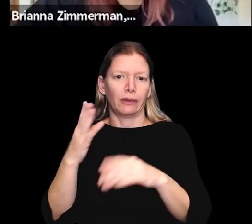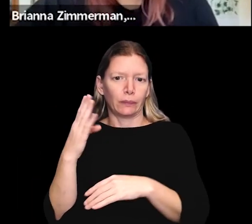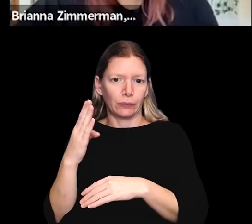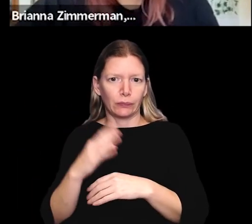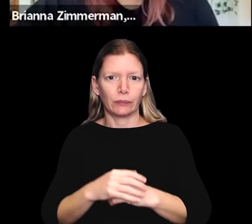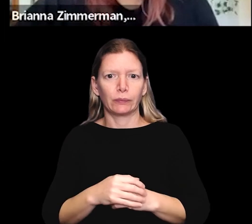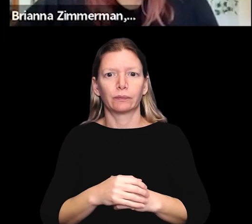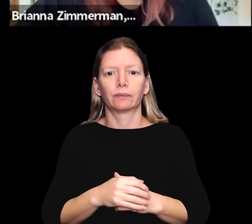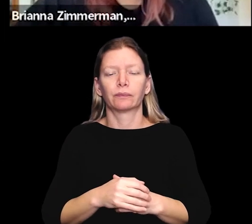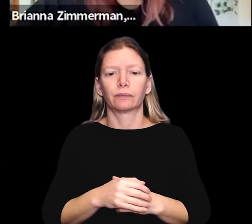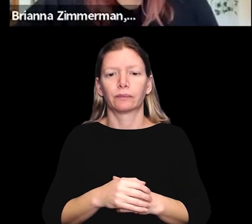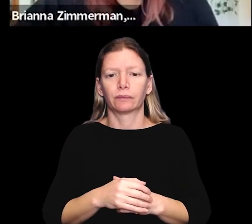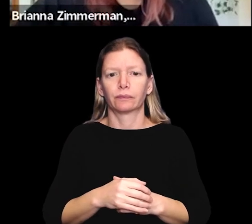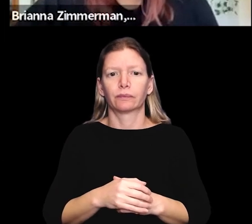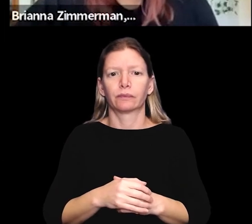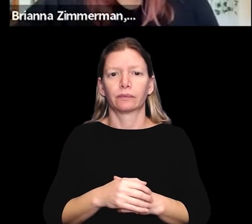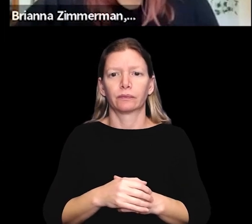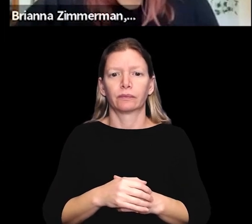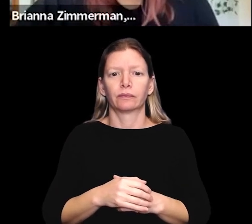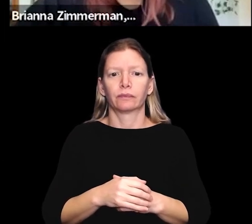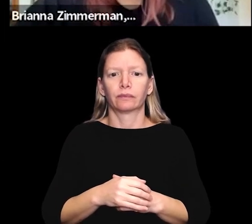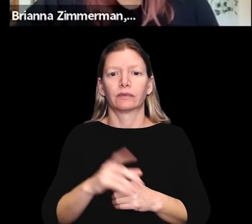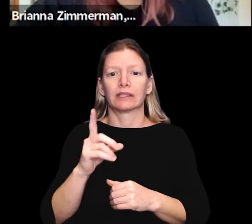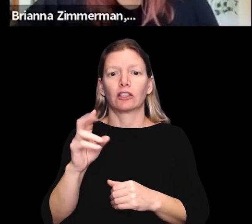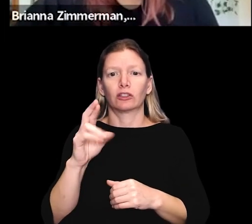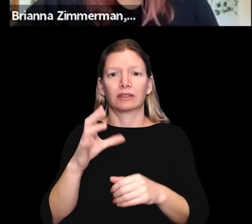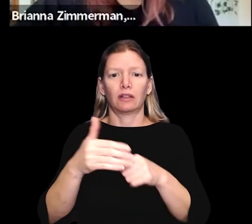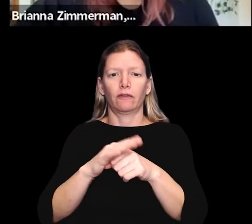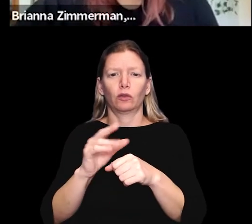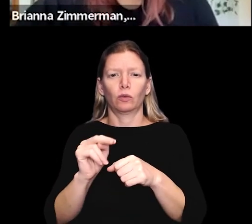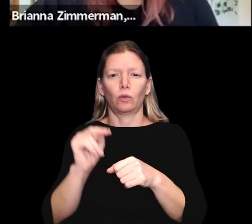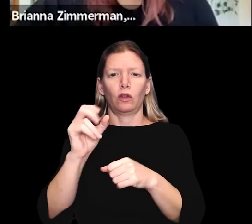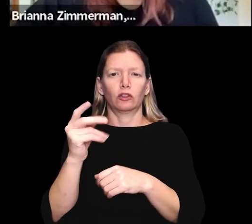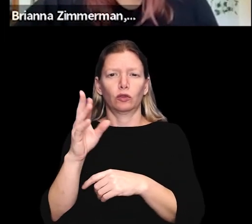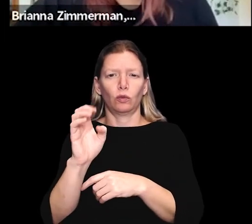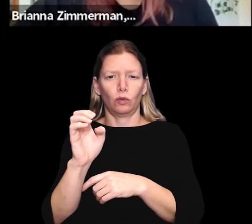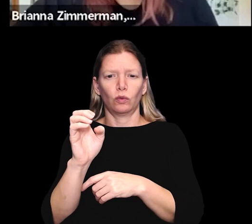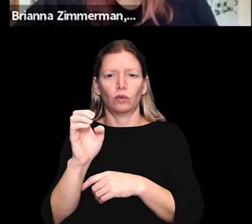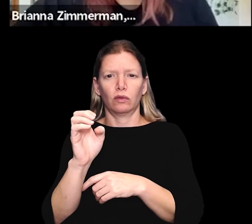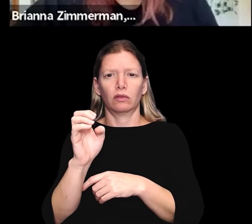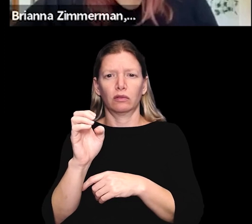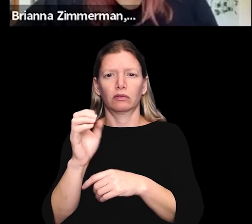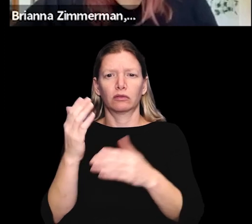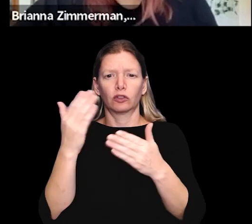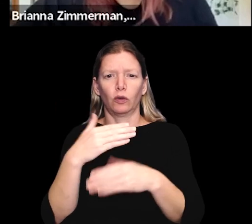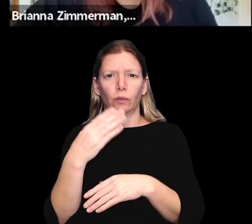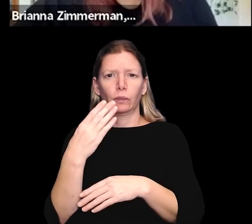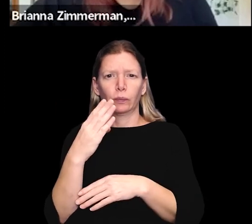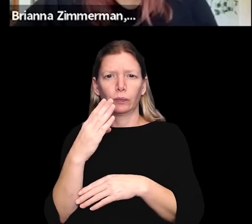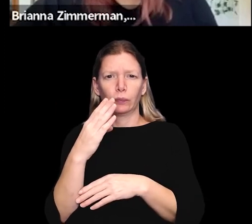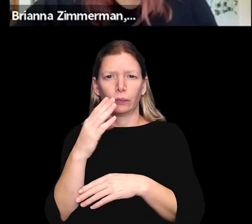Cod in royal blue DRC covering the North Shore in